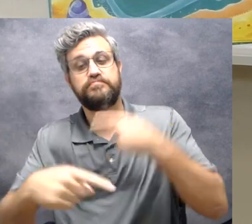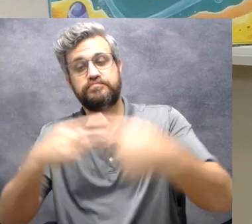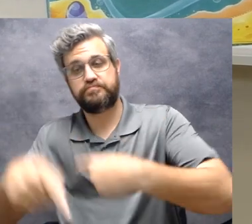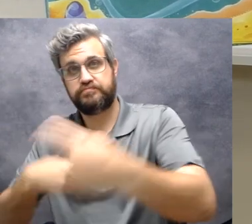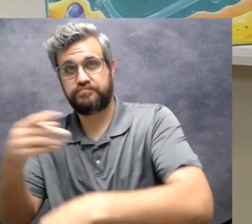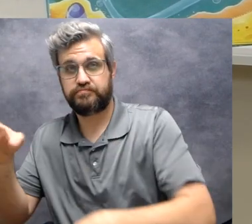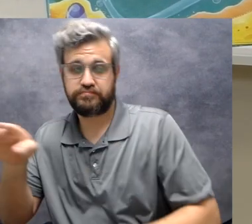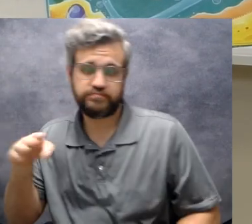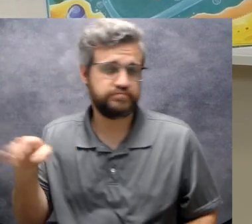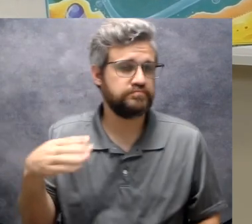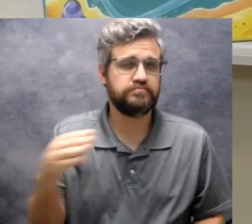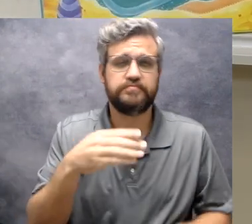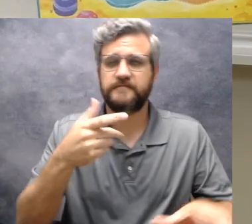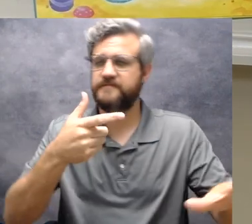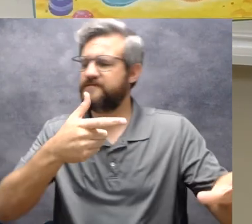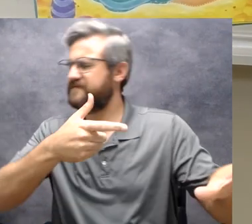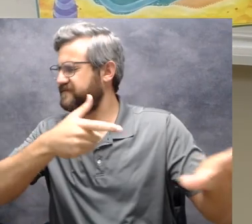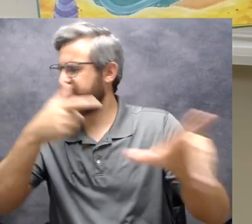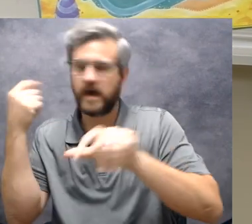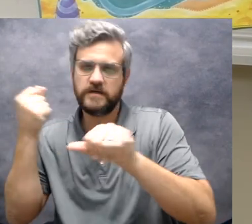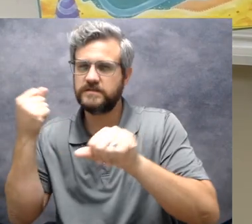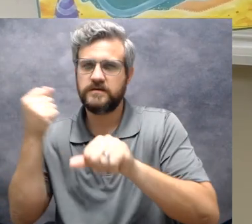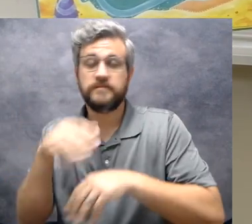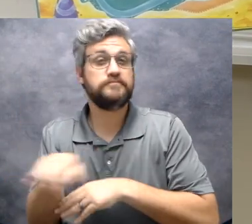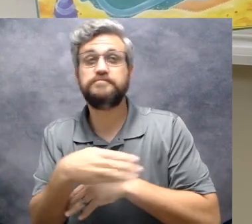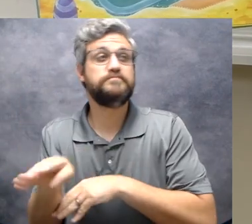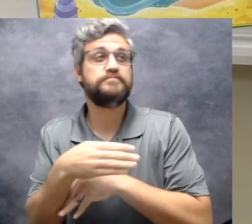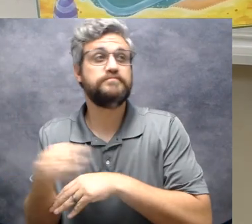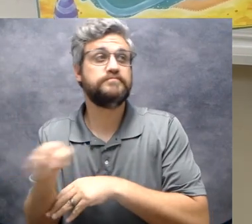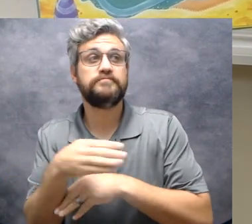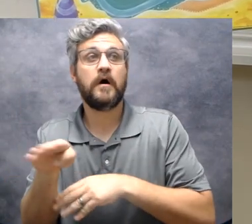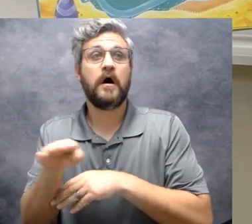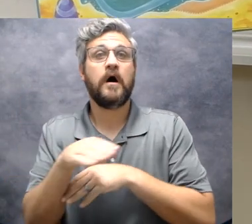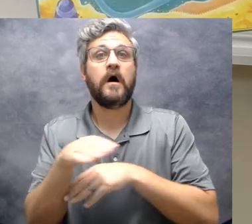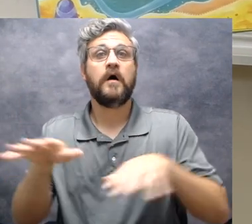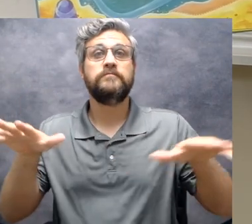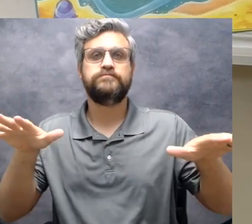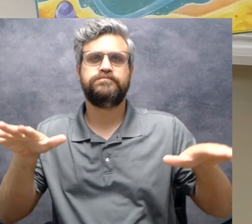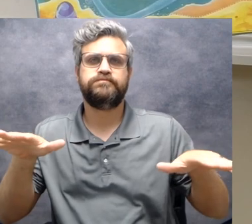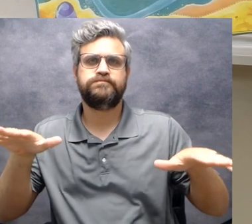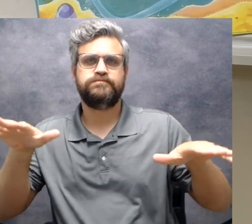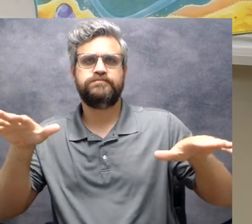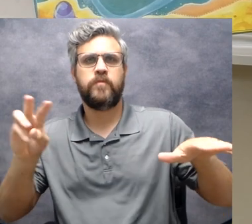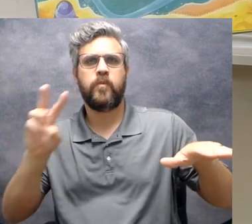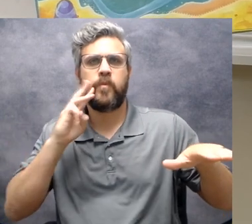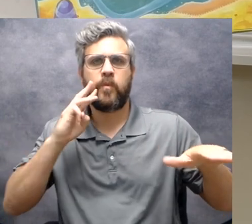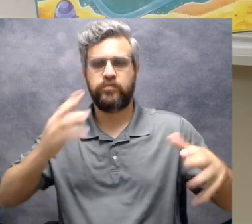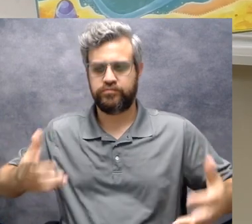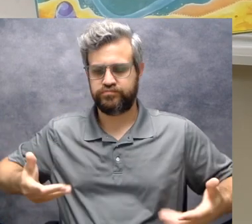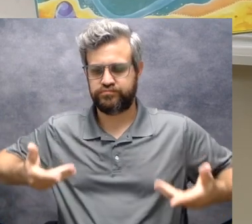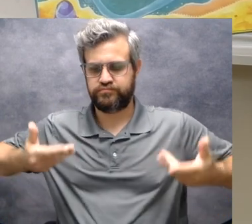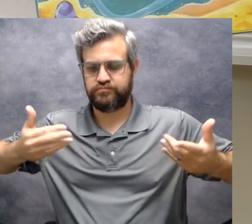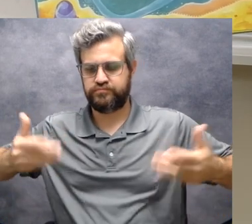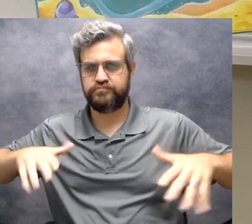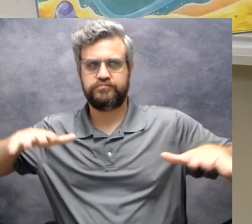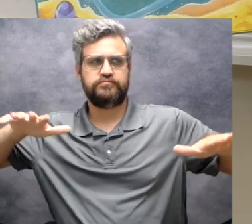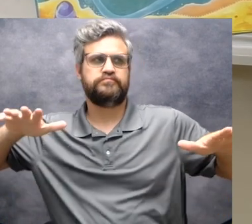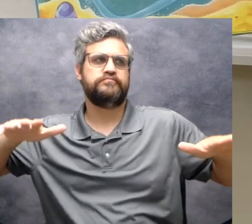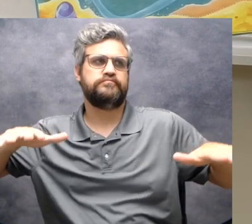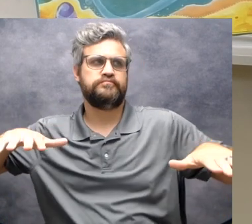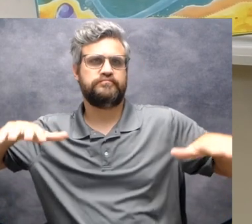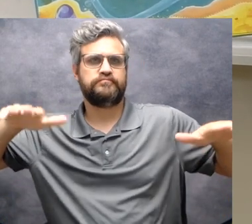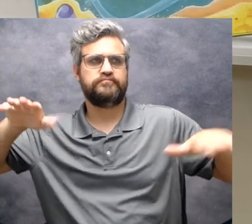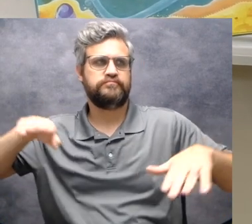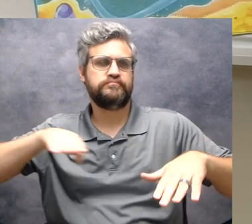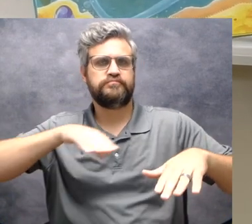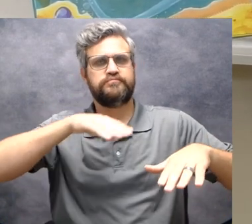he sped faster than a rocket and glided gently like a swan letting the sea current span